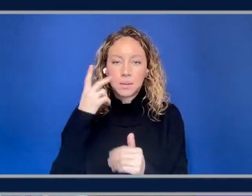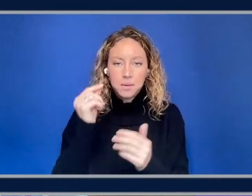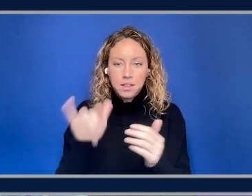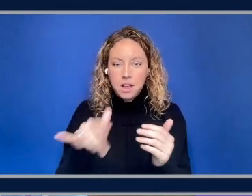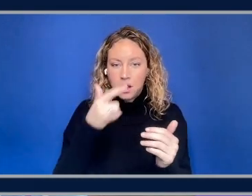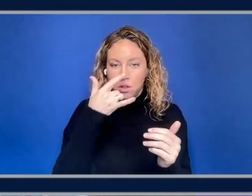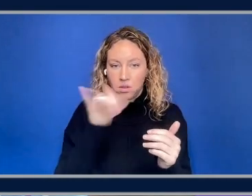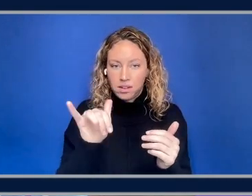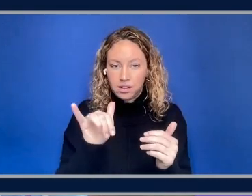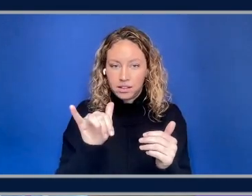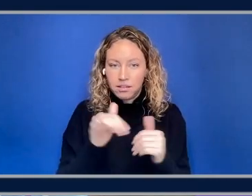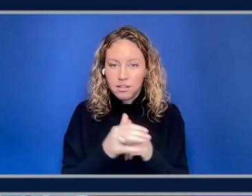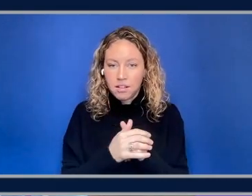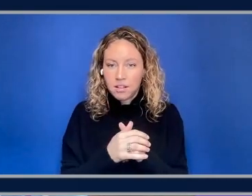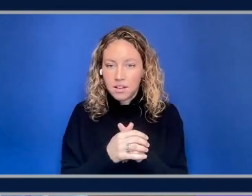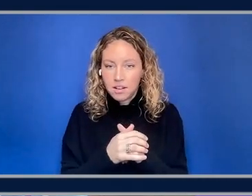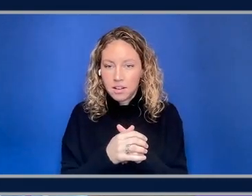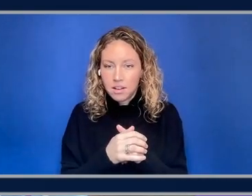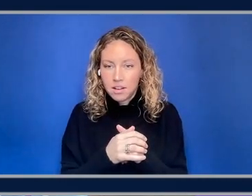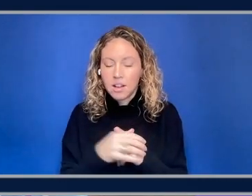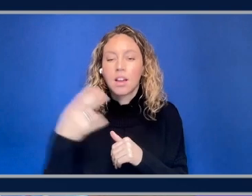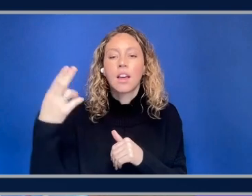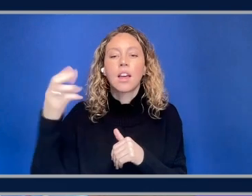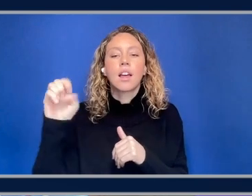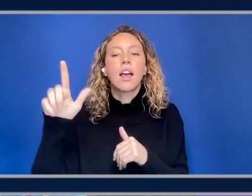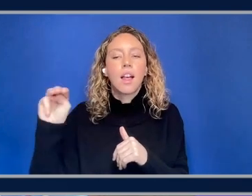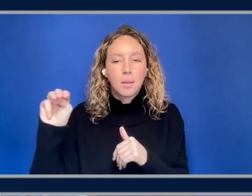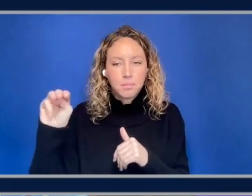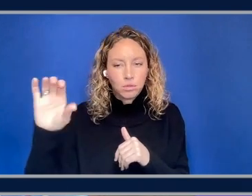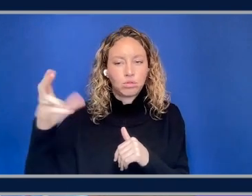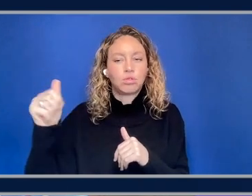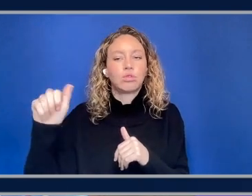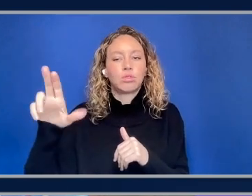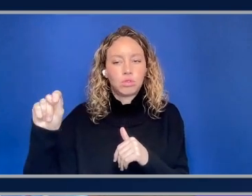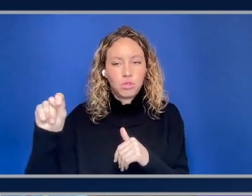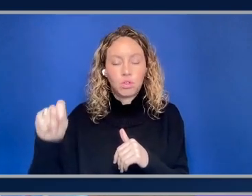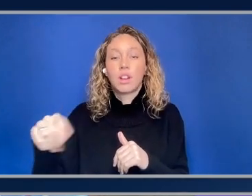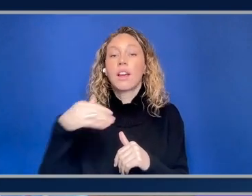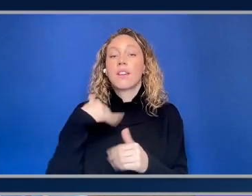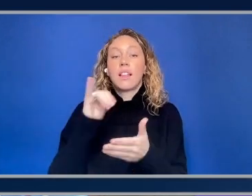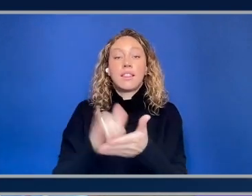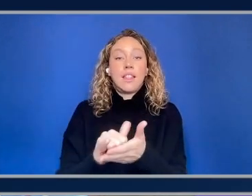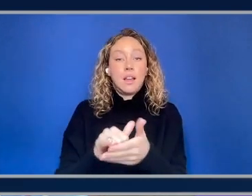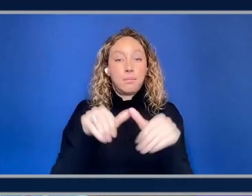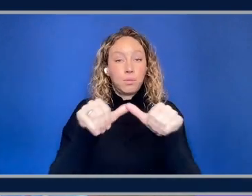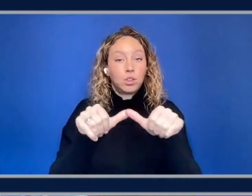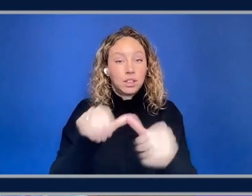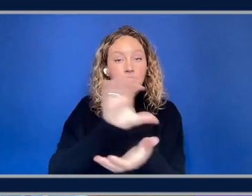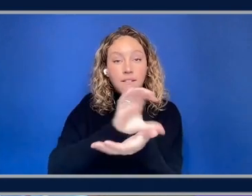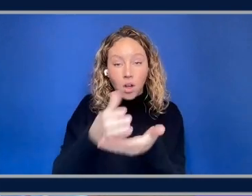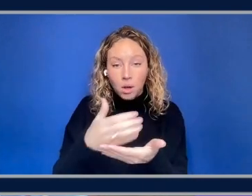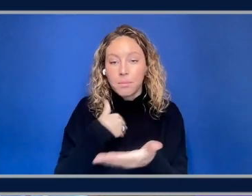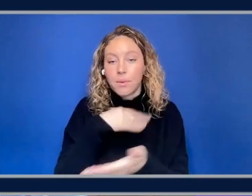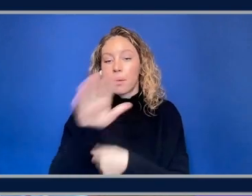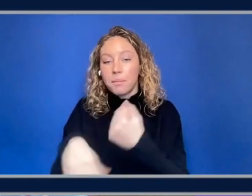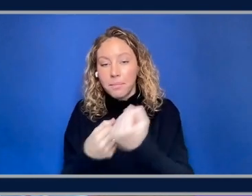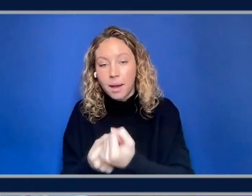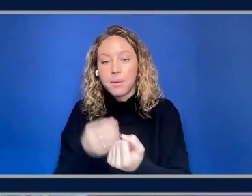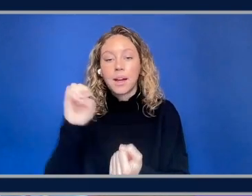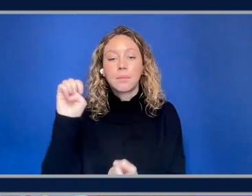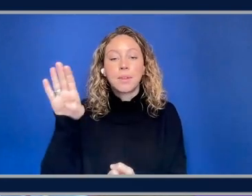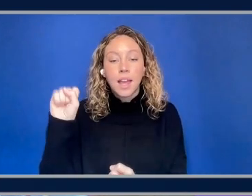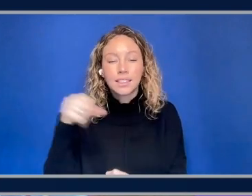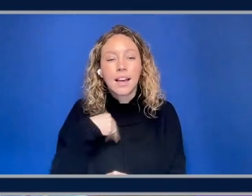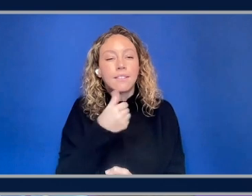I have an application. It's got, you a MySQL database with a persistent volume that's backed by EBS. There are several services with